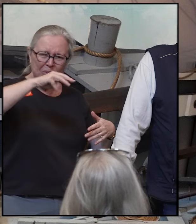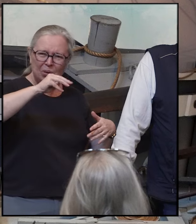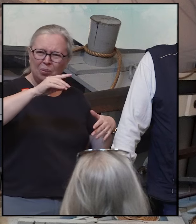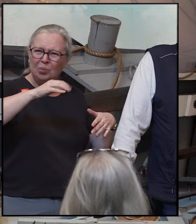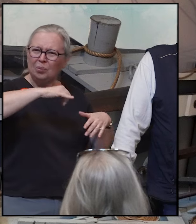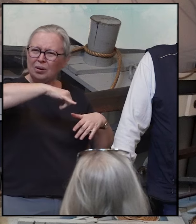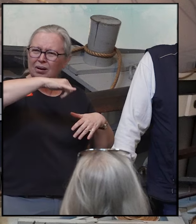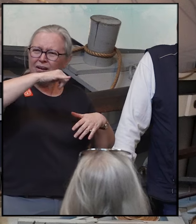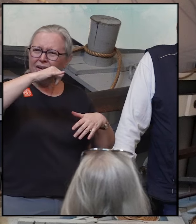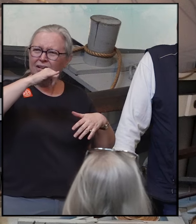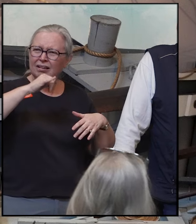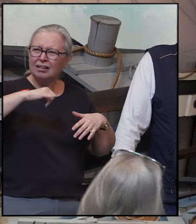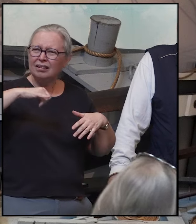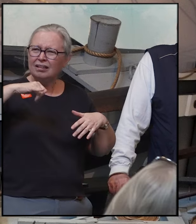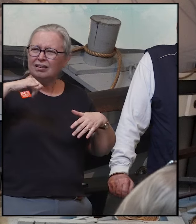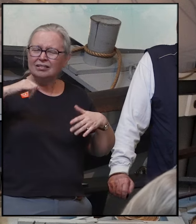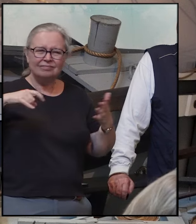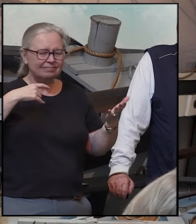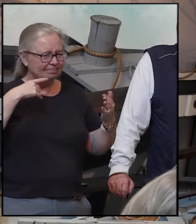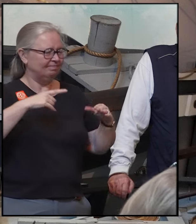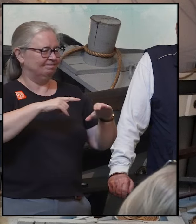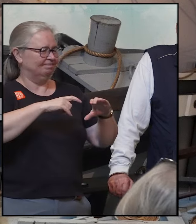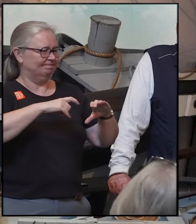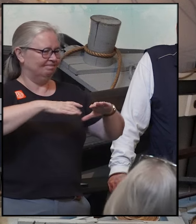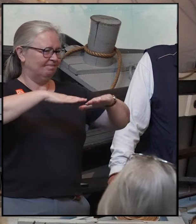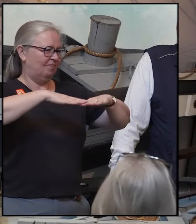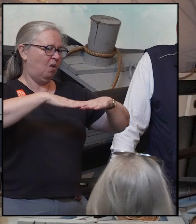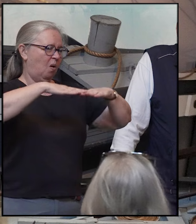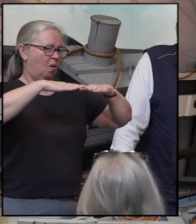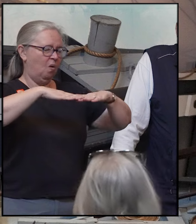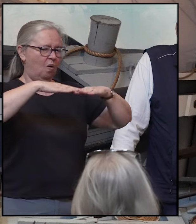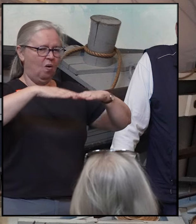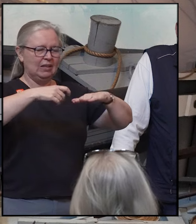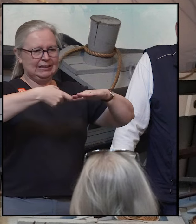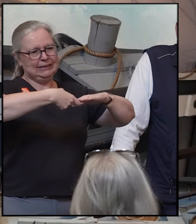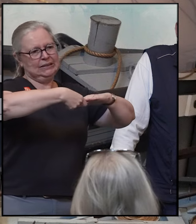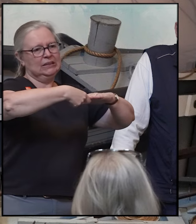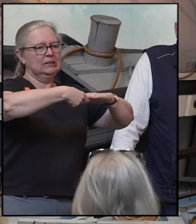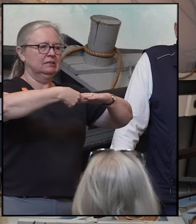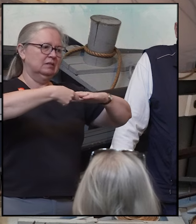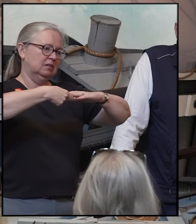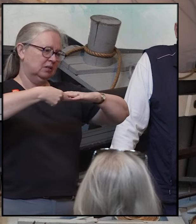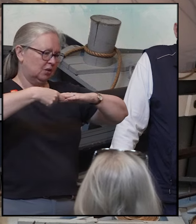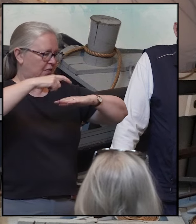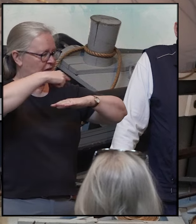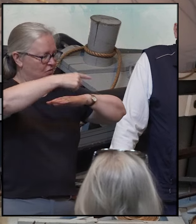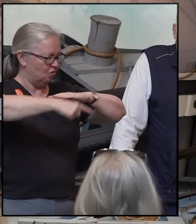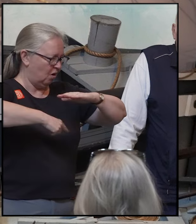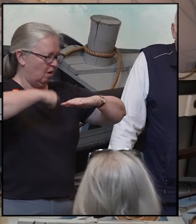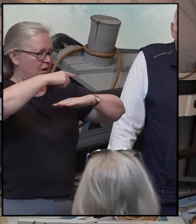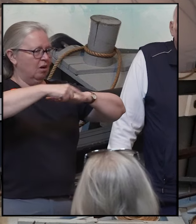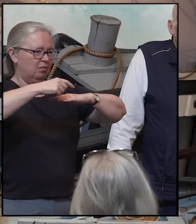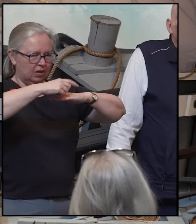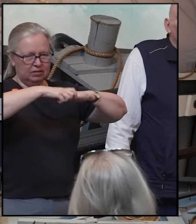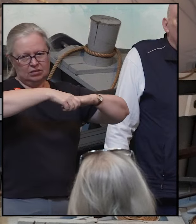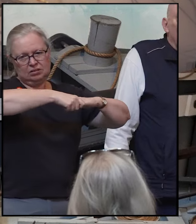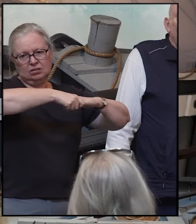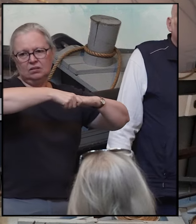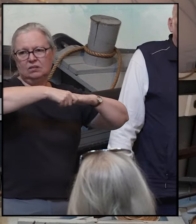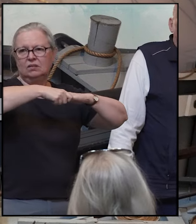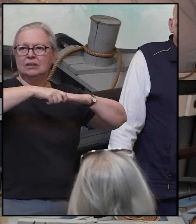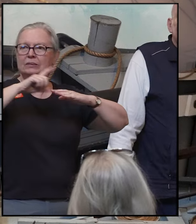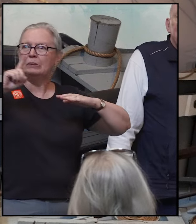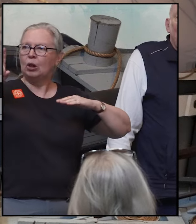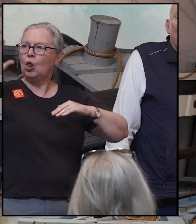We are going to put a rope around it, and we're going to tow it back to wherever the mother ship is. Now, hopefully, the mother